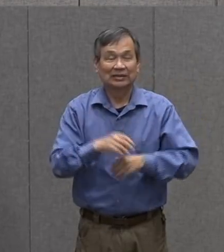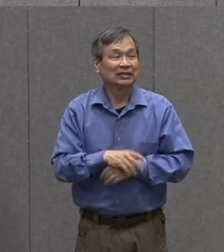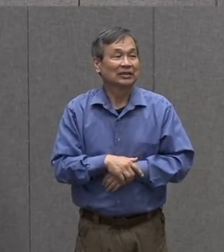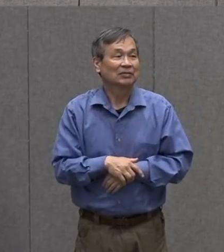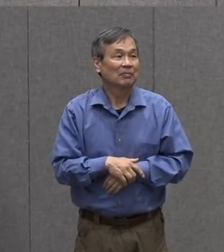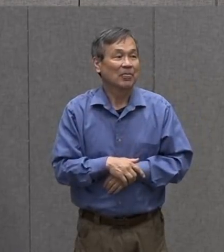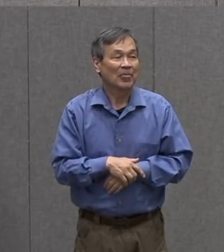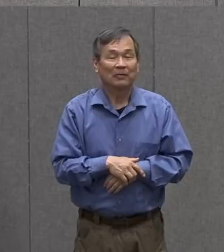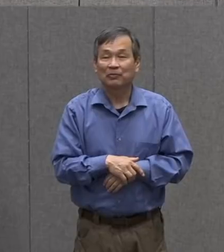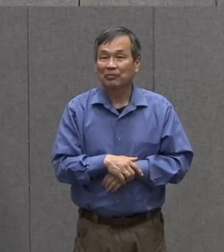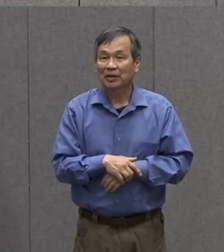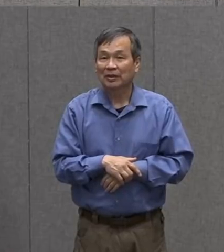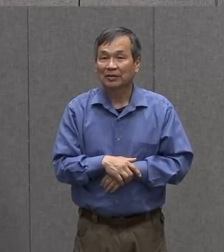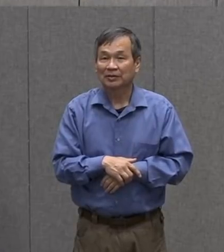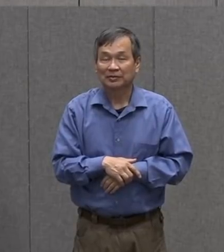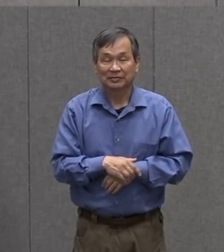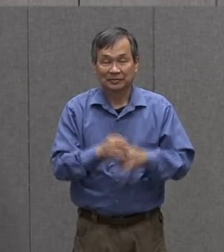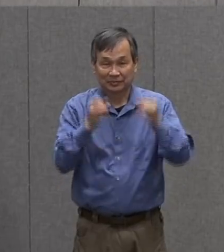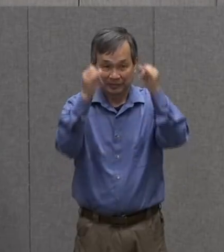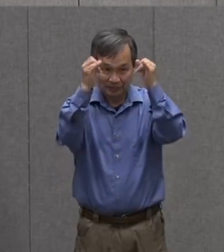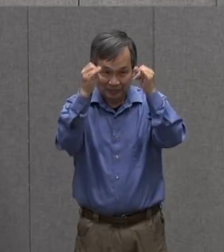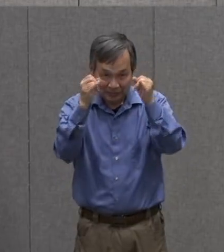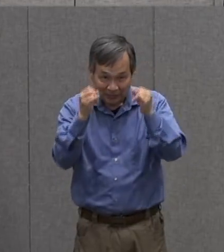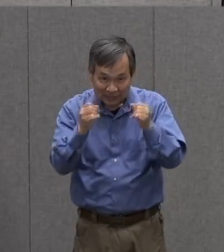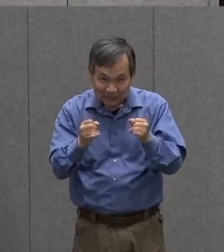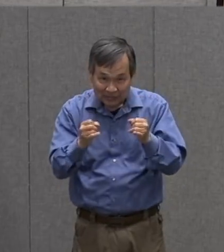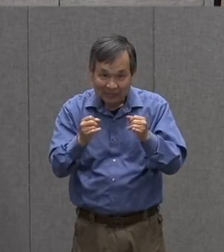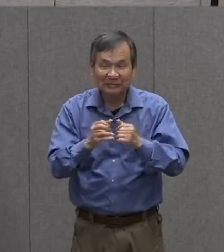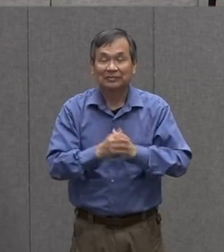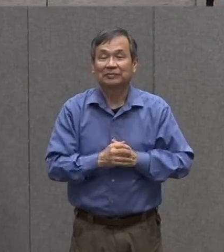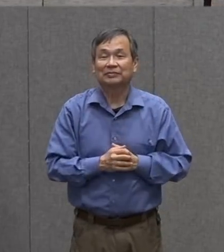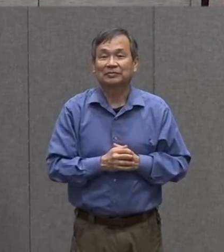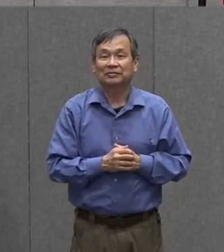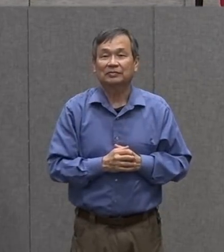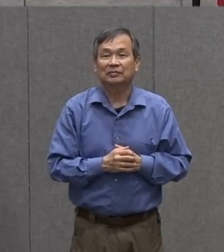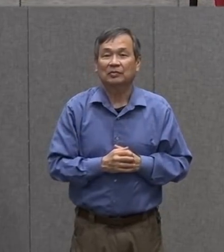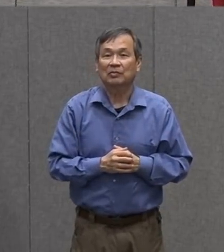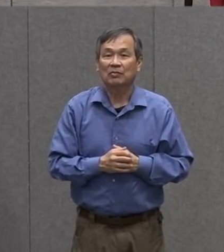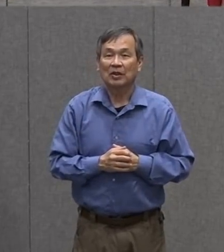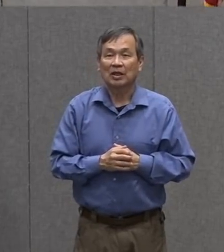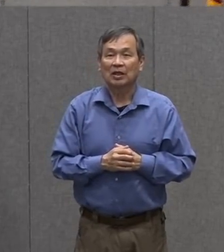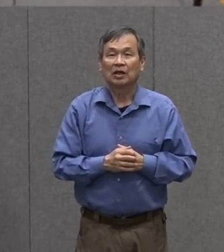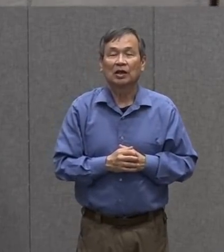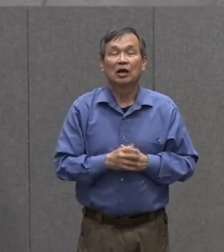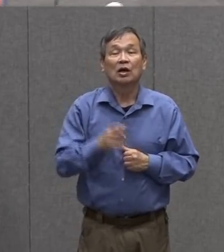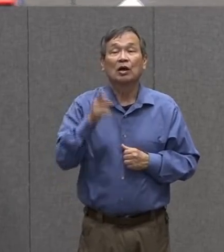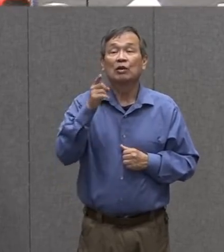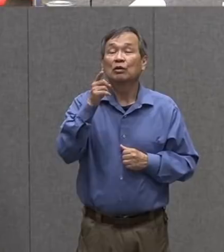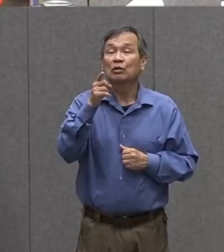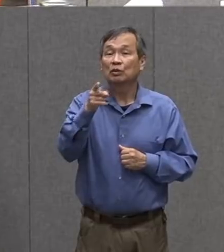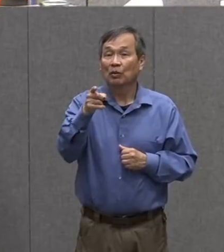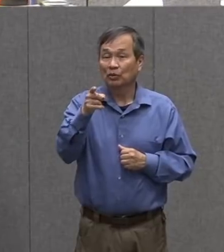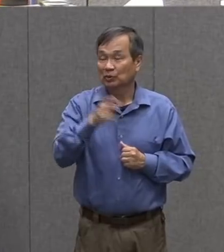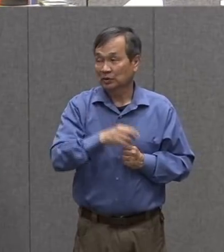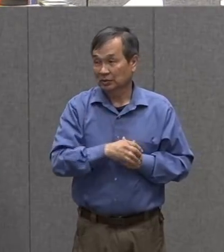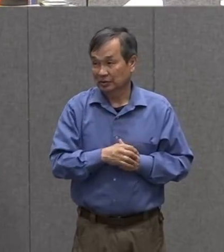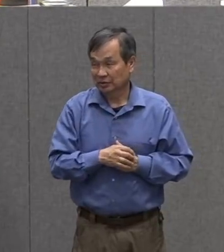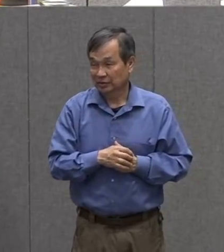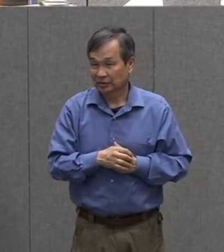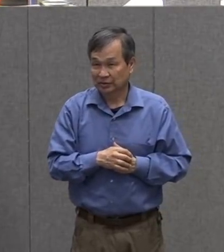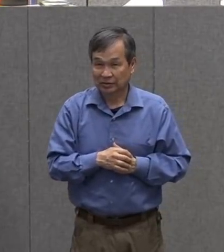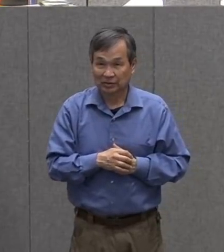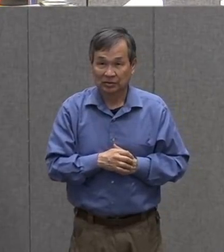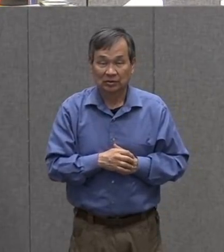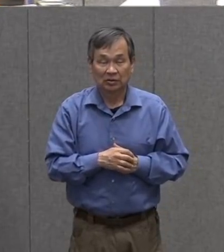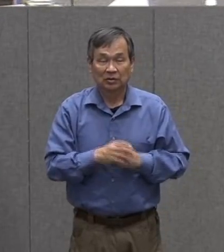so those two folds that are going down the middle of our paper are going to become the